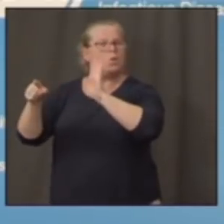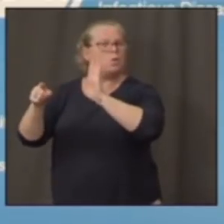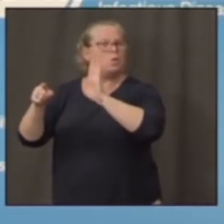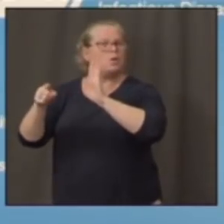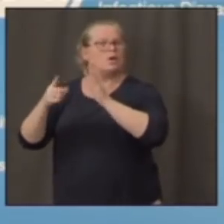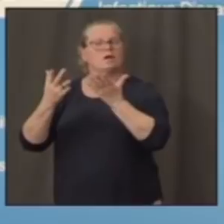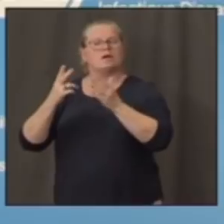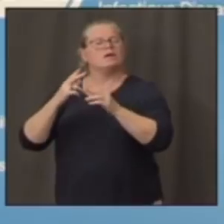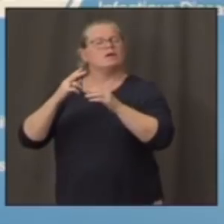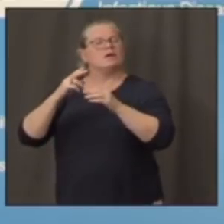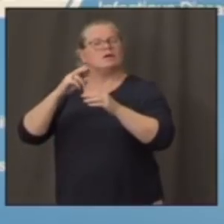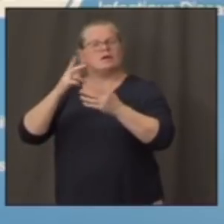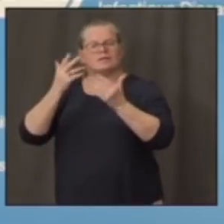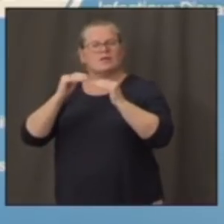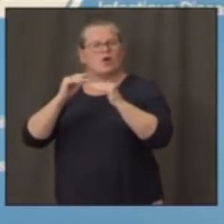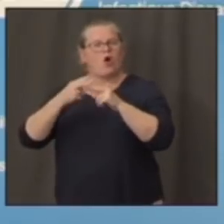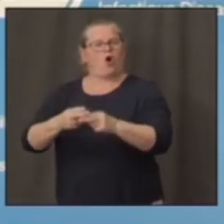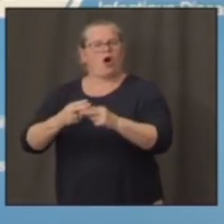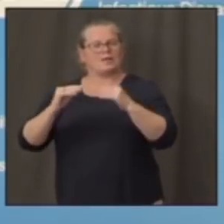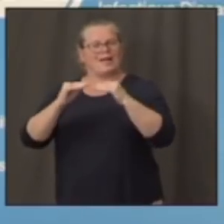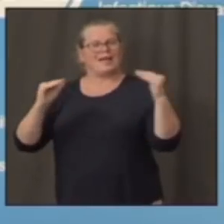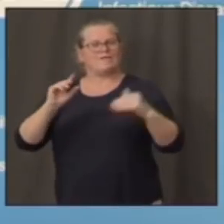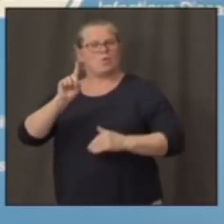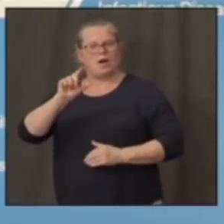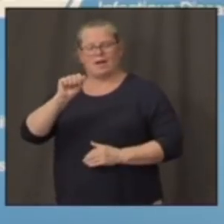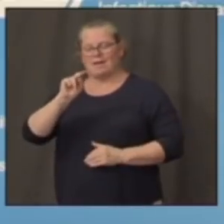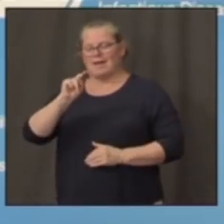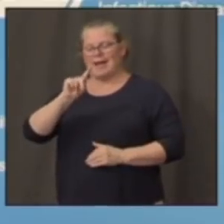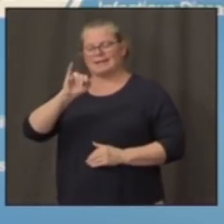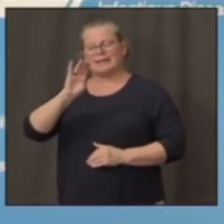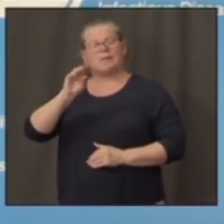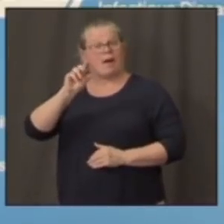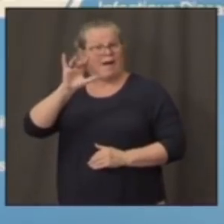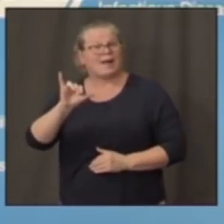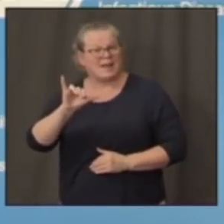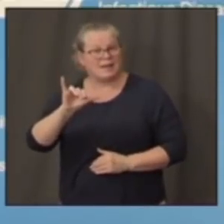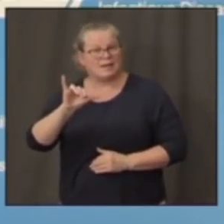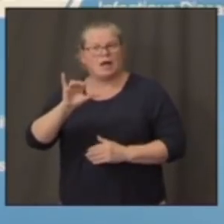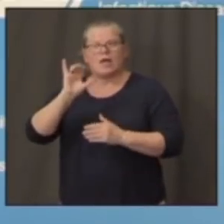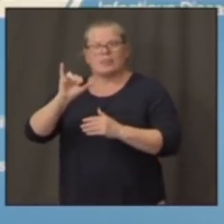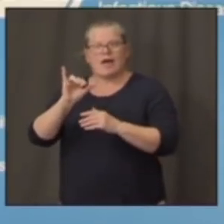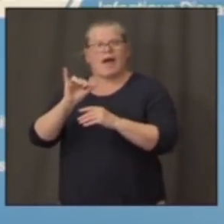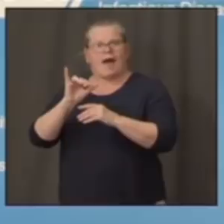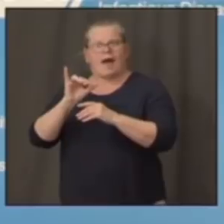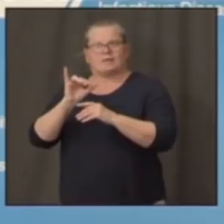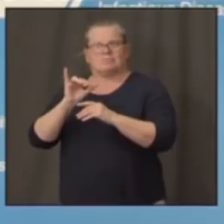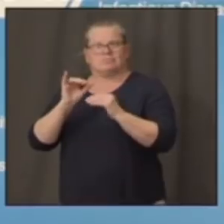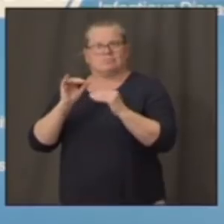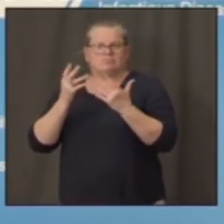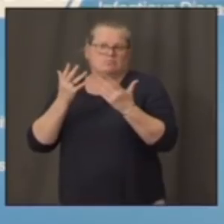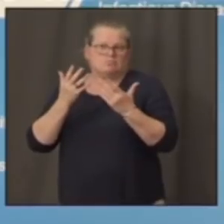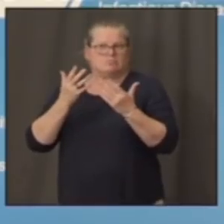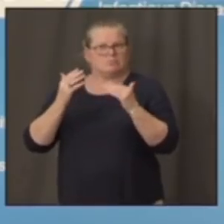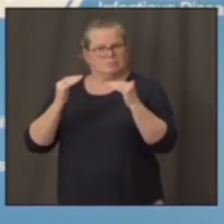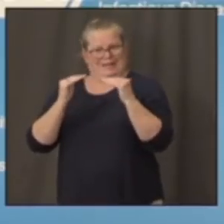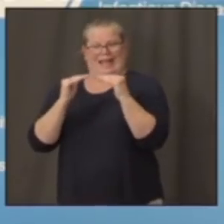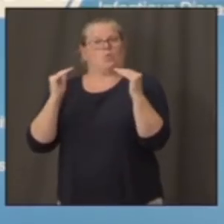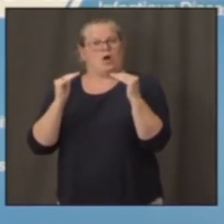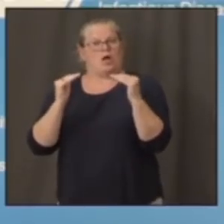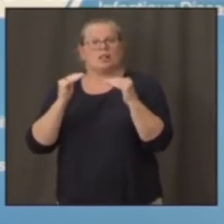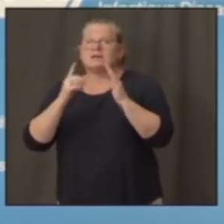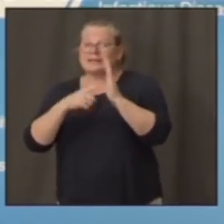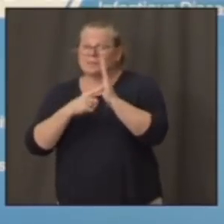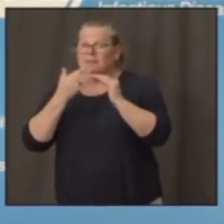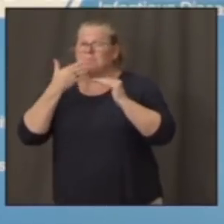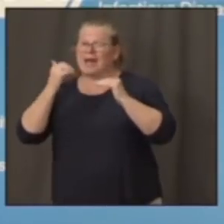is at least equivalent to, in some cases, better than natural infection. So clearly, we